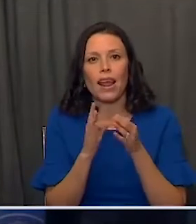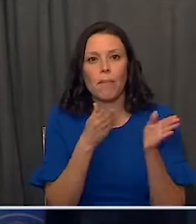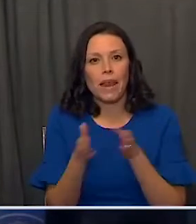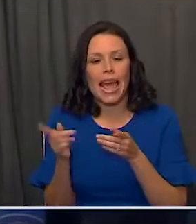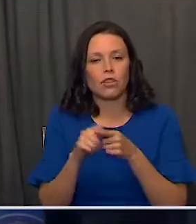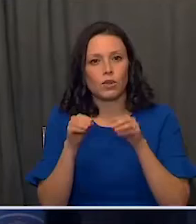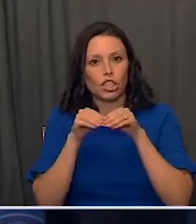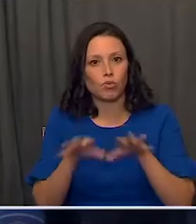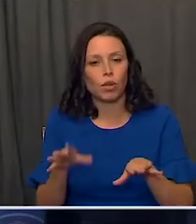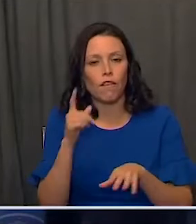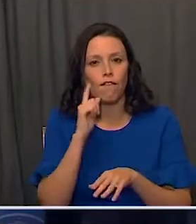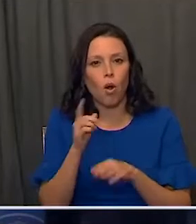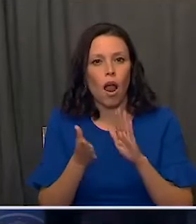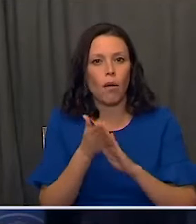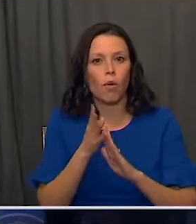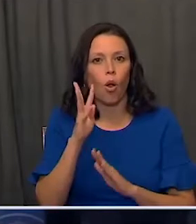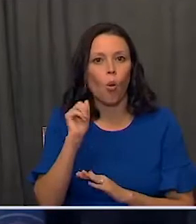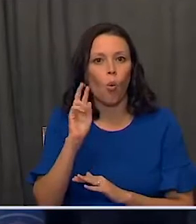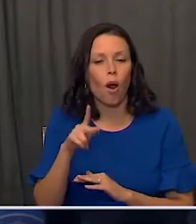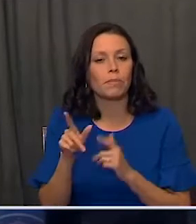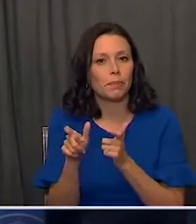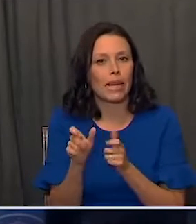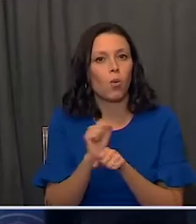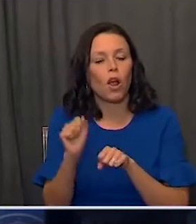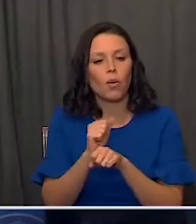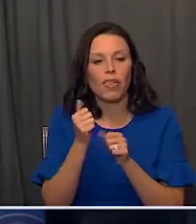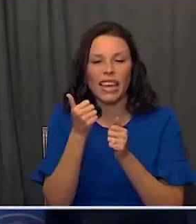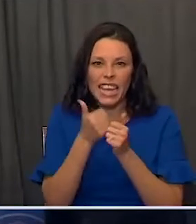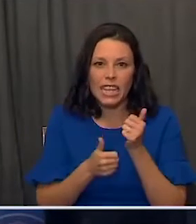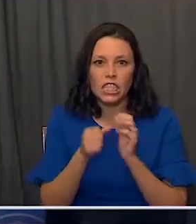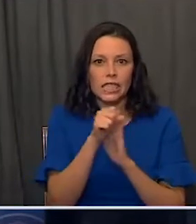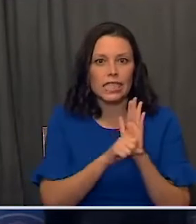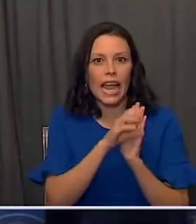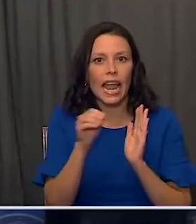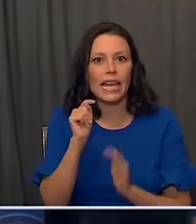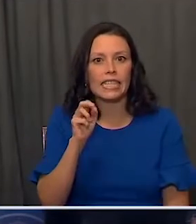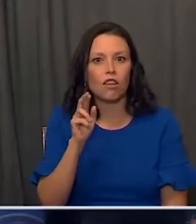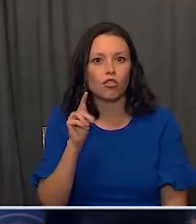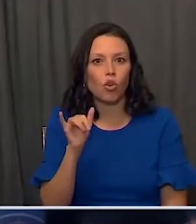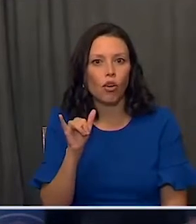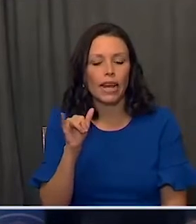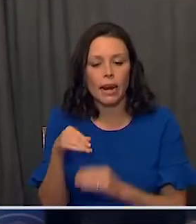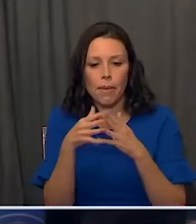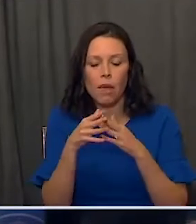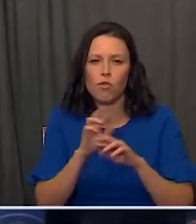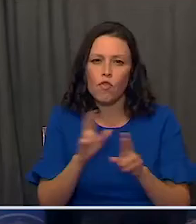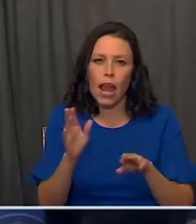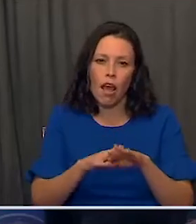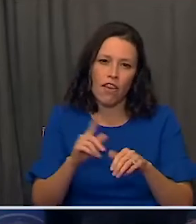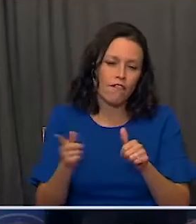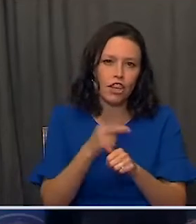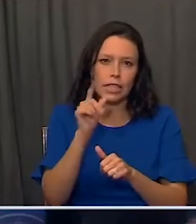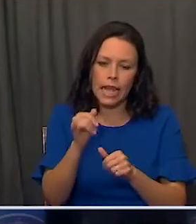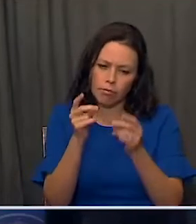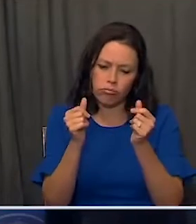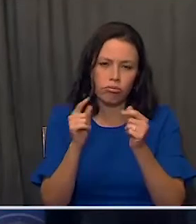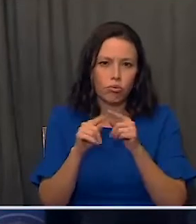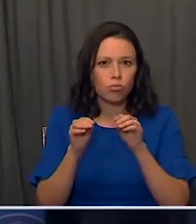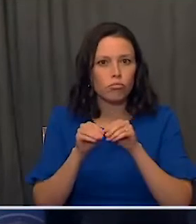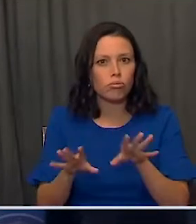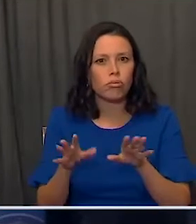for Operation Warp Speed, working with every state and territory in America to be ready on day one to distribute